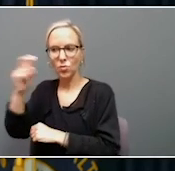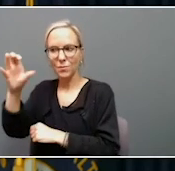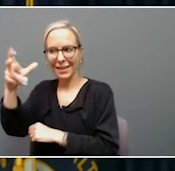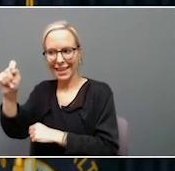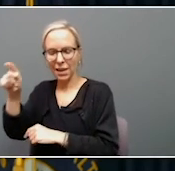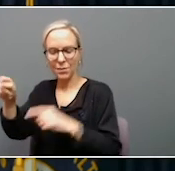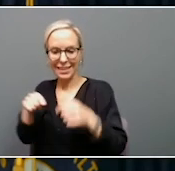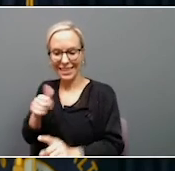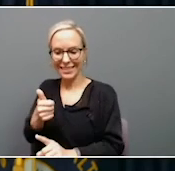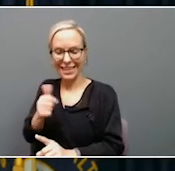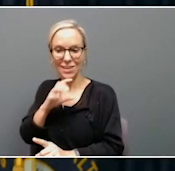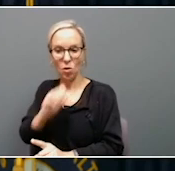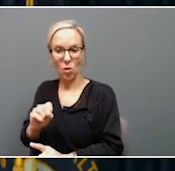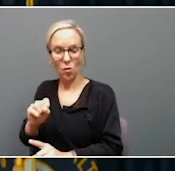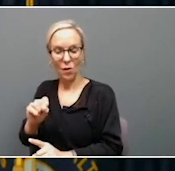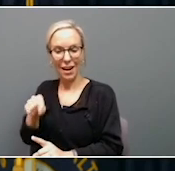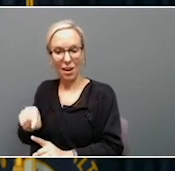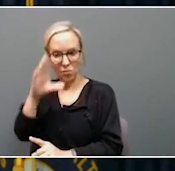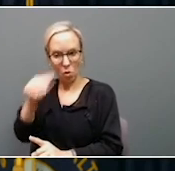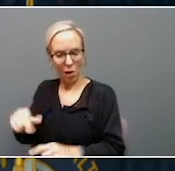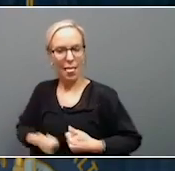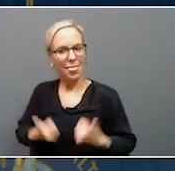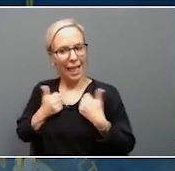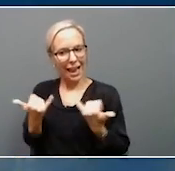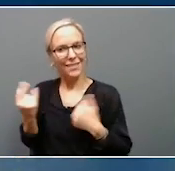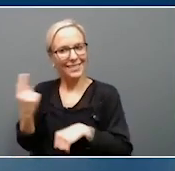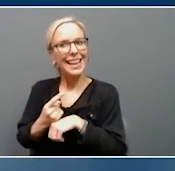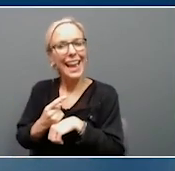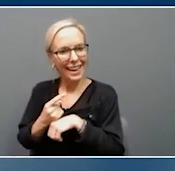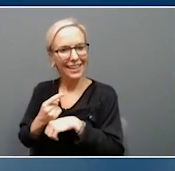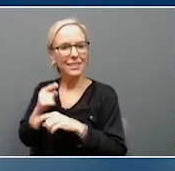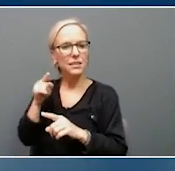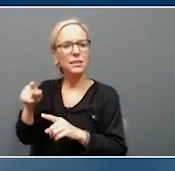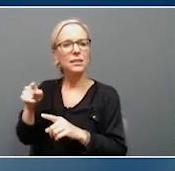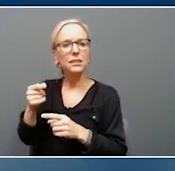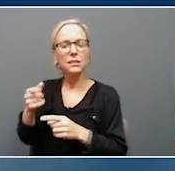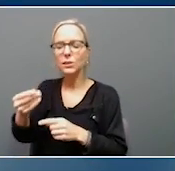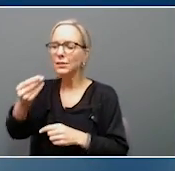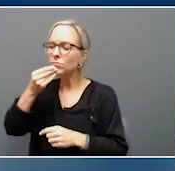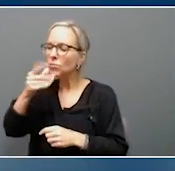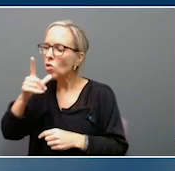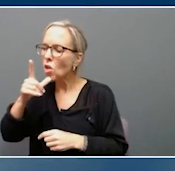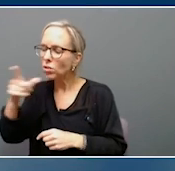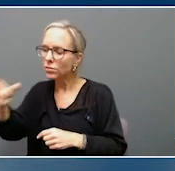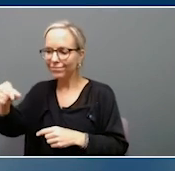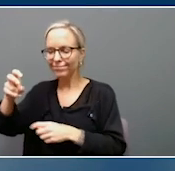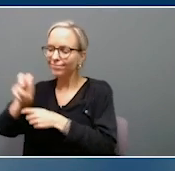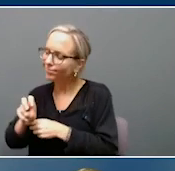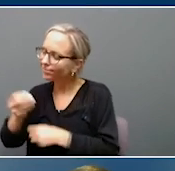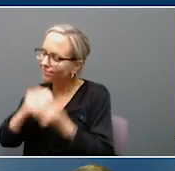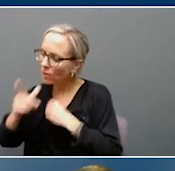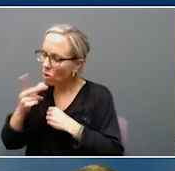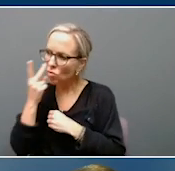is alive today and with his family. Keith was nearby eating his lunch when the incident occurred. He pulled the young